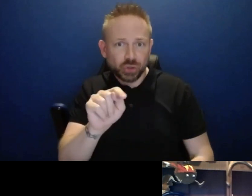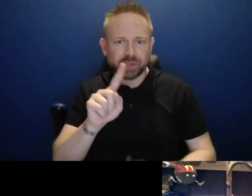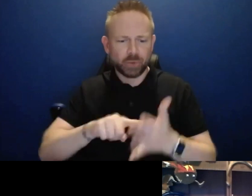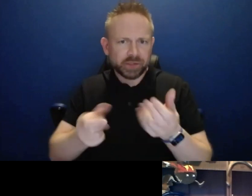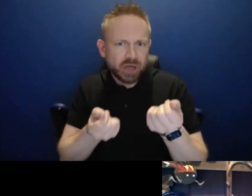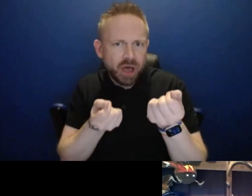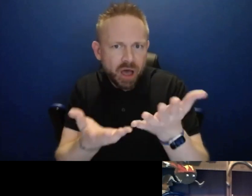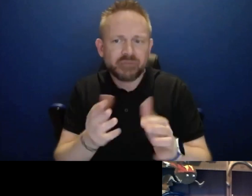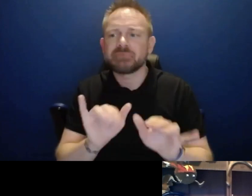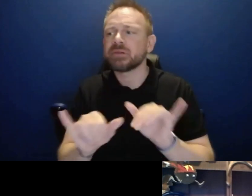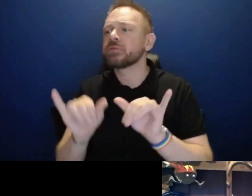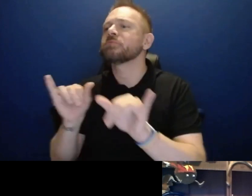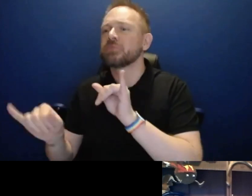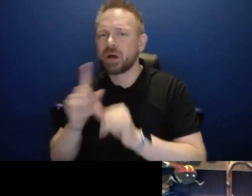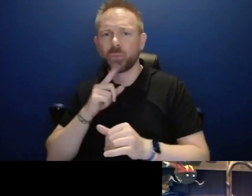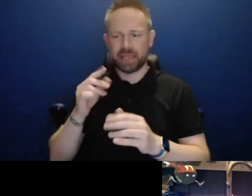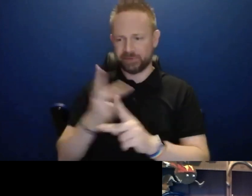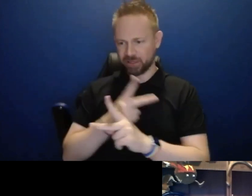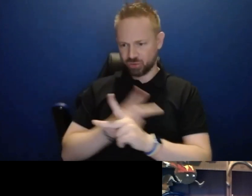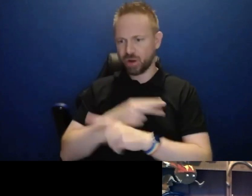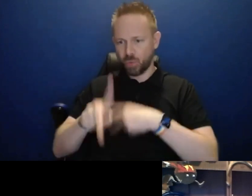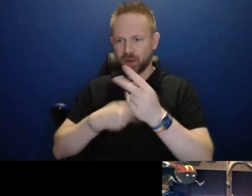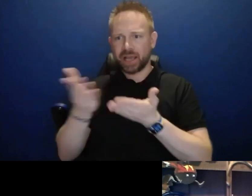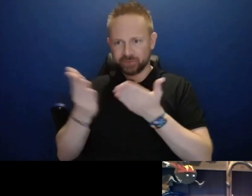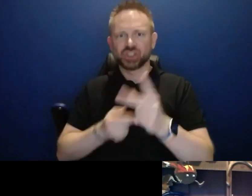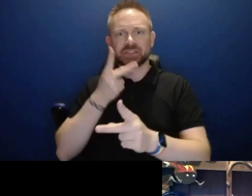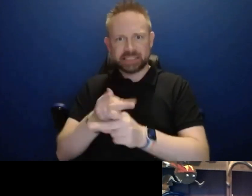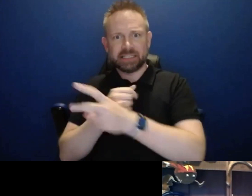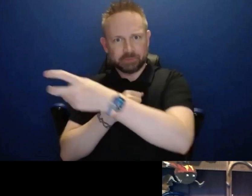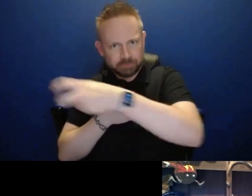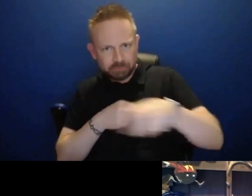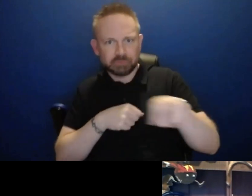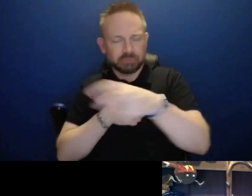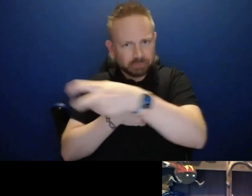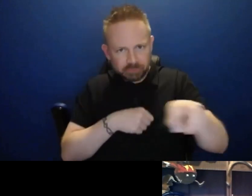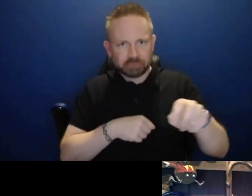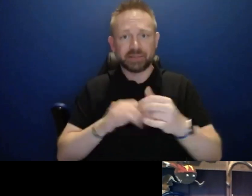areas, we can identify what services are transitioning and how those will be resourced.